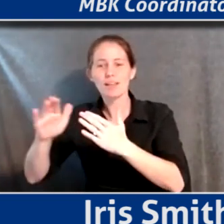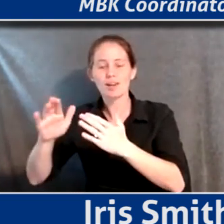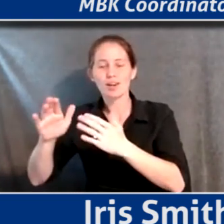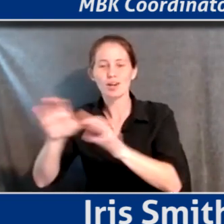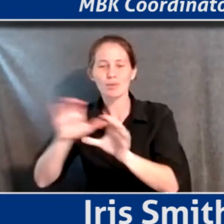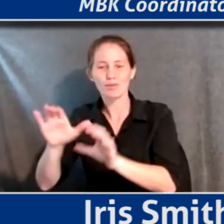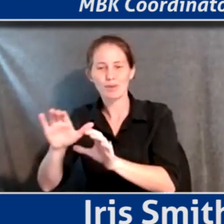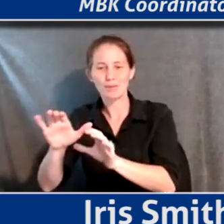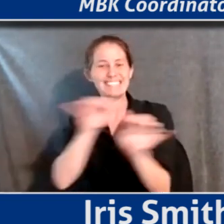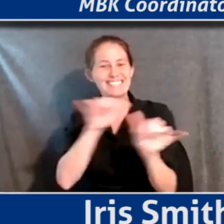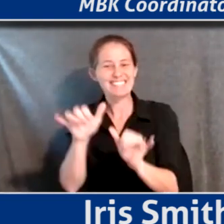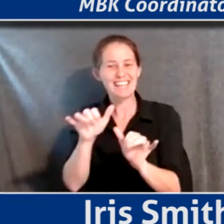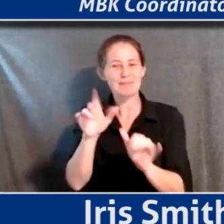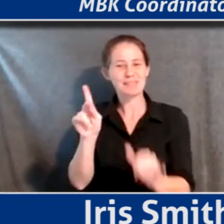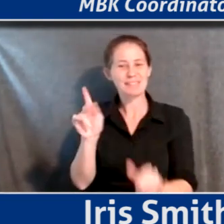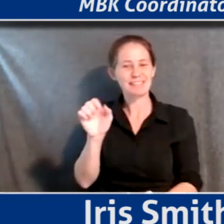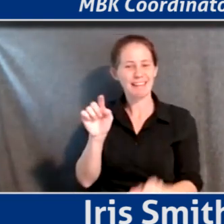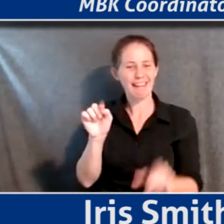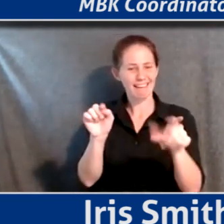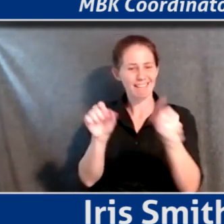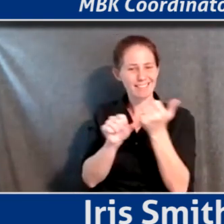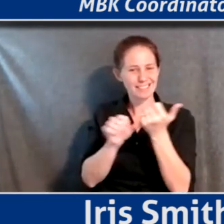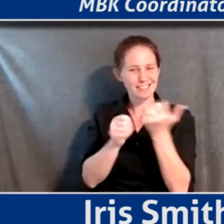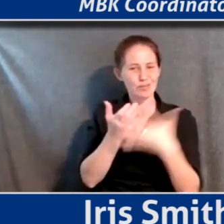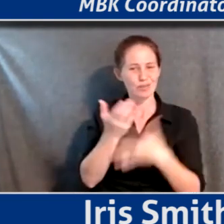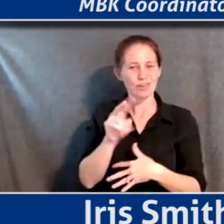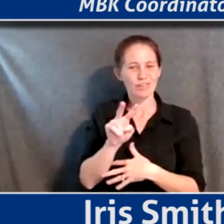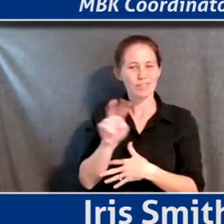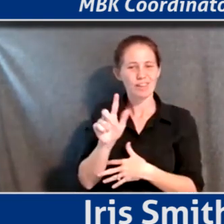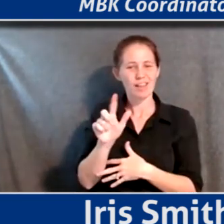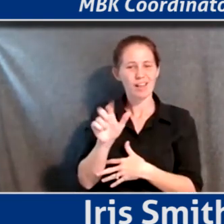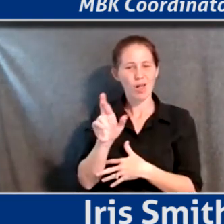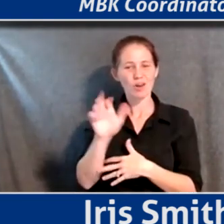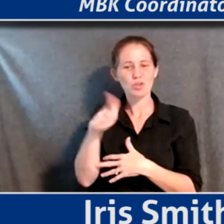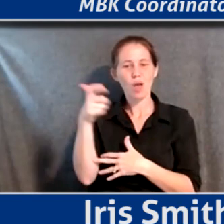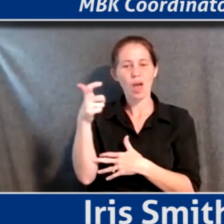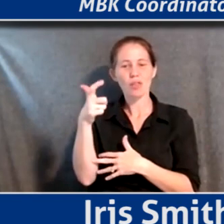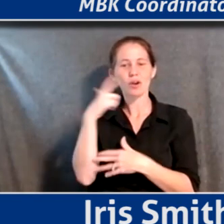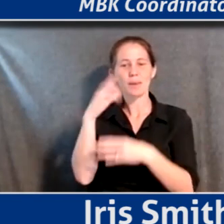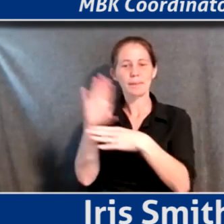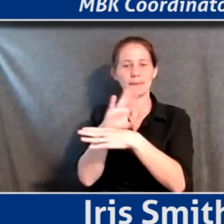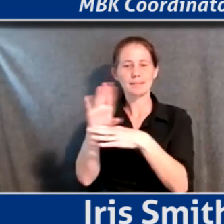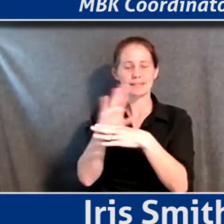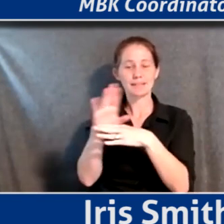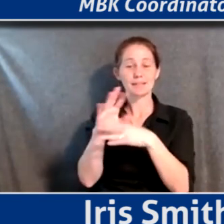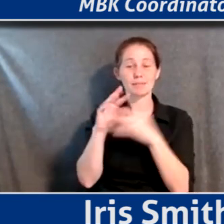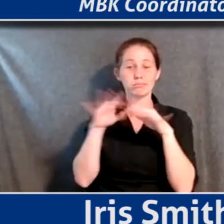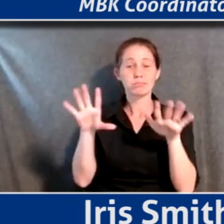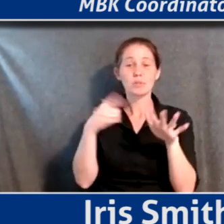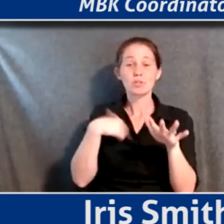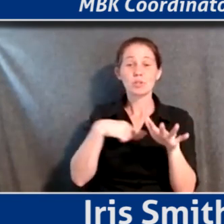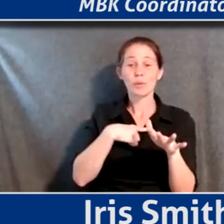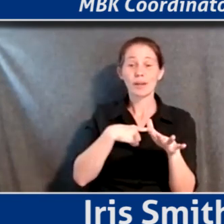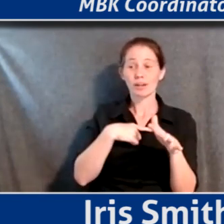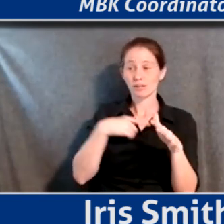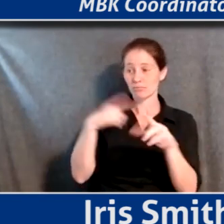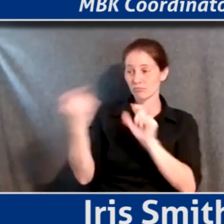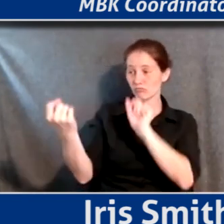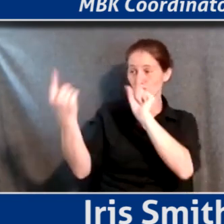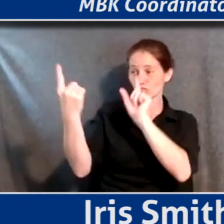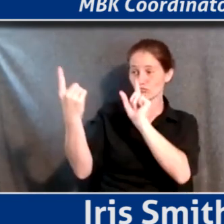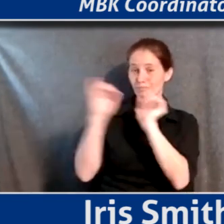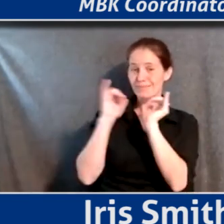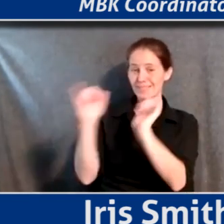we're doing with Kate's assistance through the VLR to other corporate platforms. So we're speaking the same language,